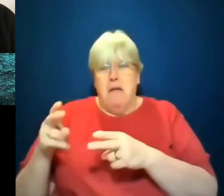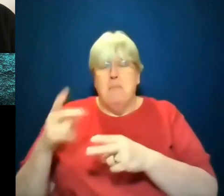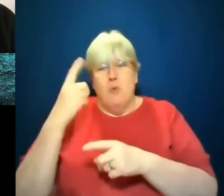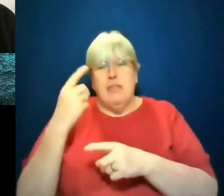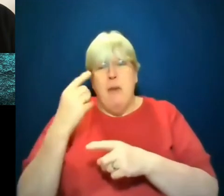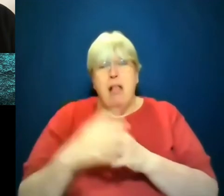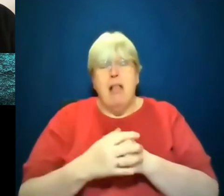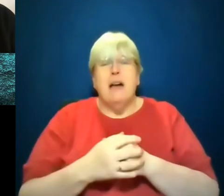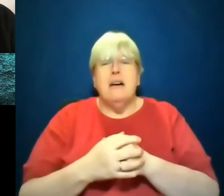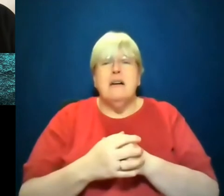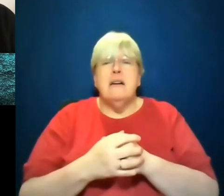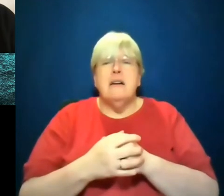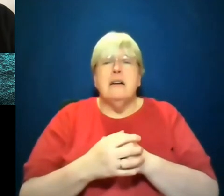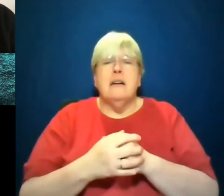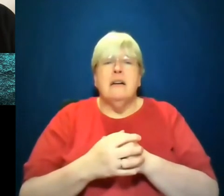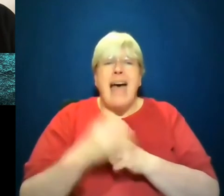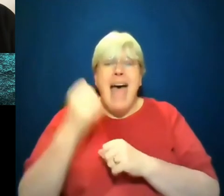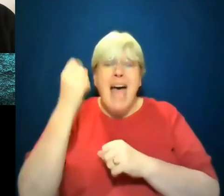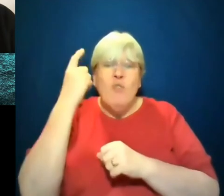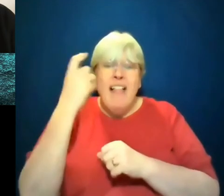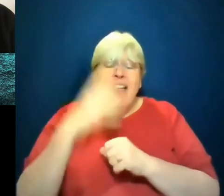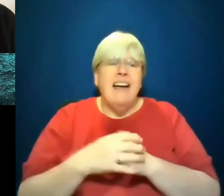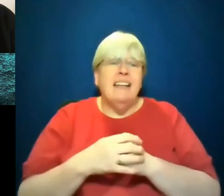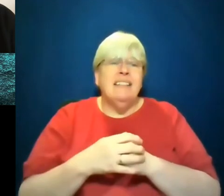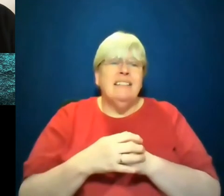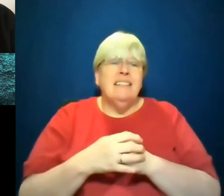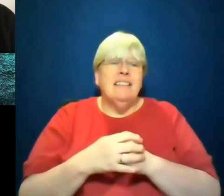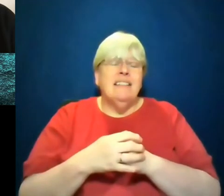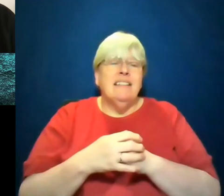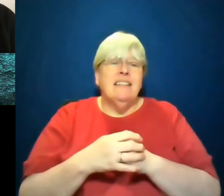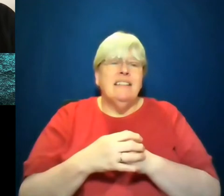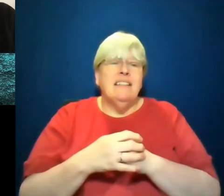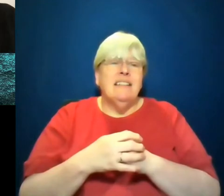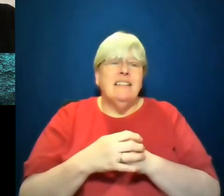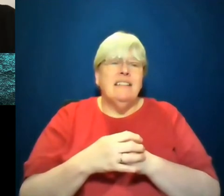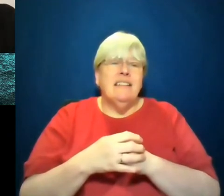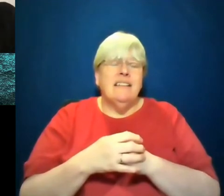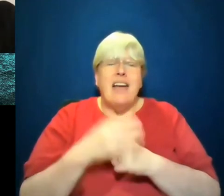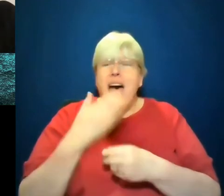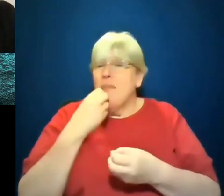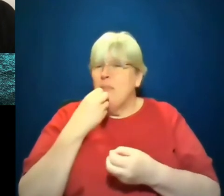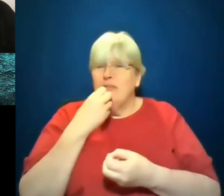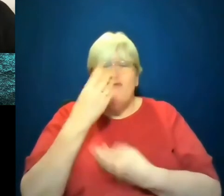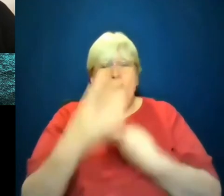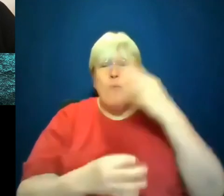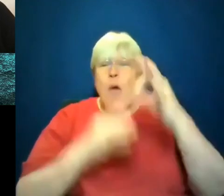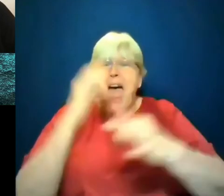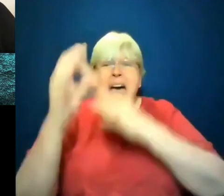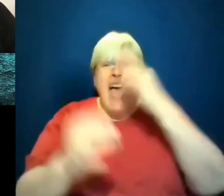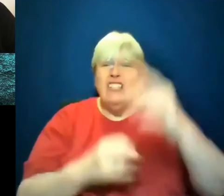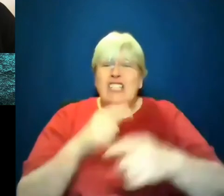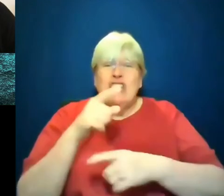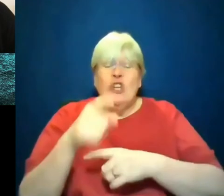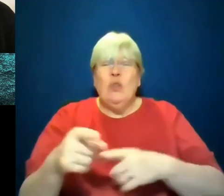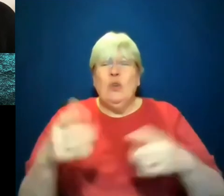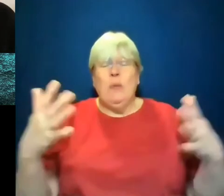I realize, Attica, I'm throwing all these enormous questions at you. And they argued